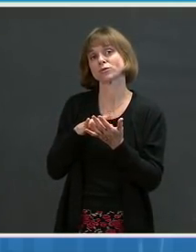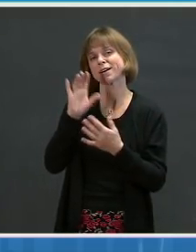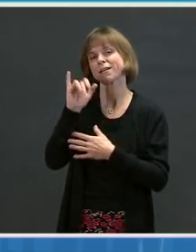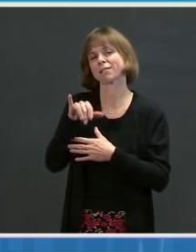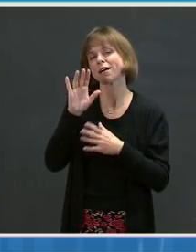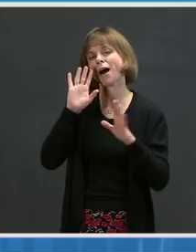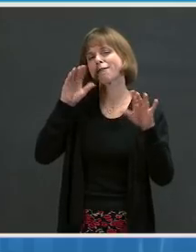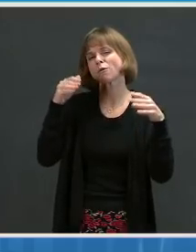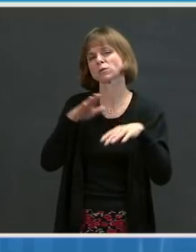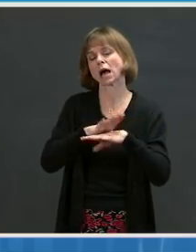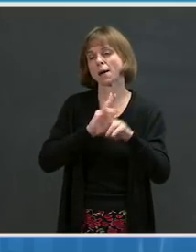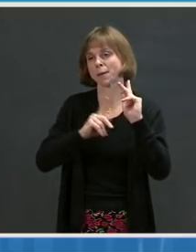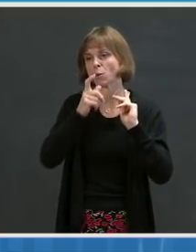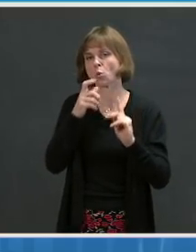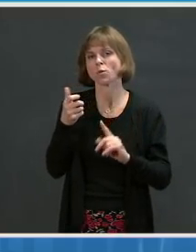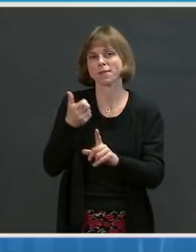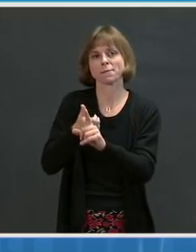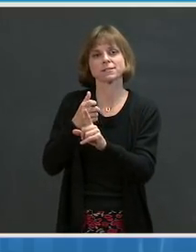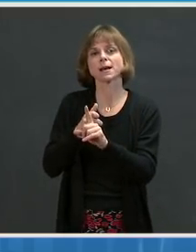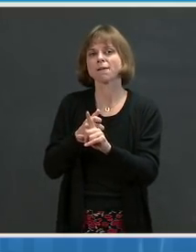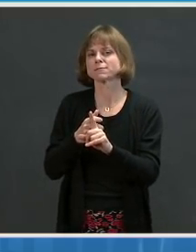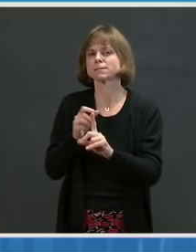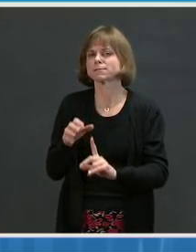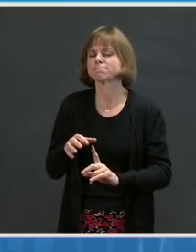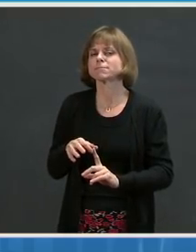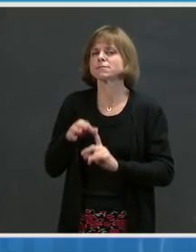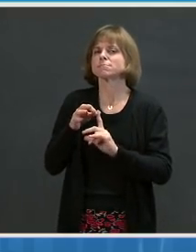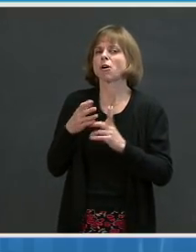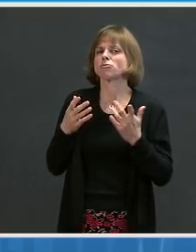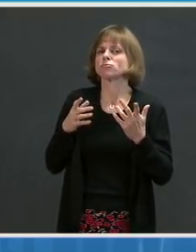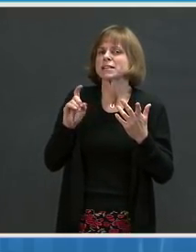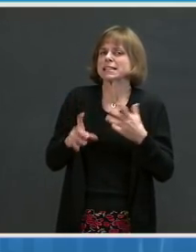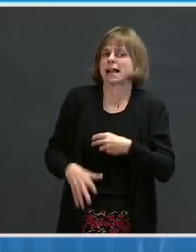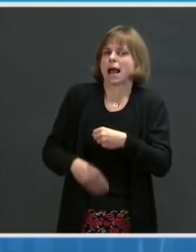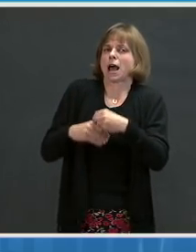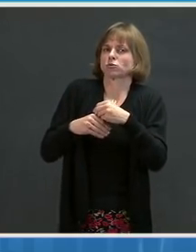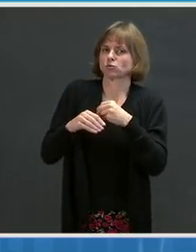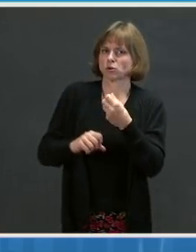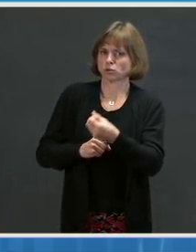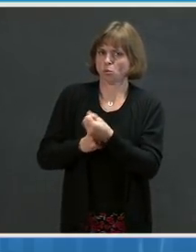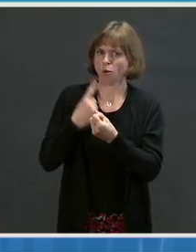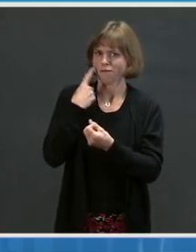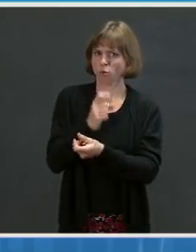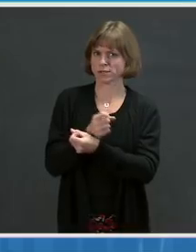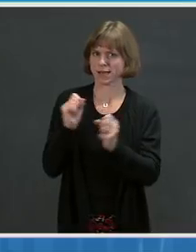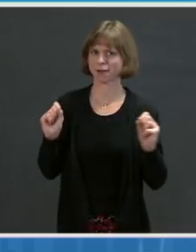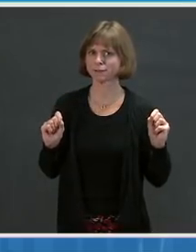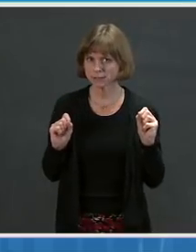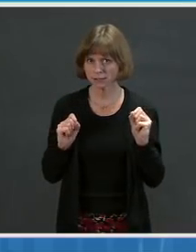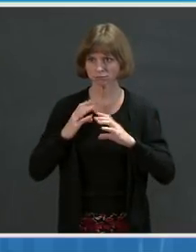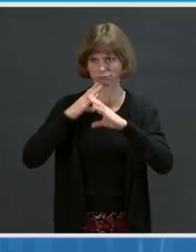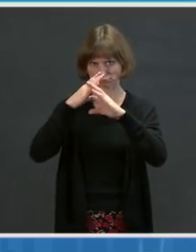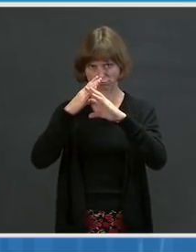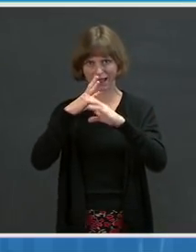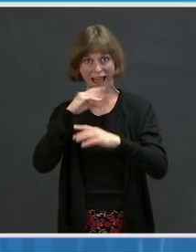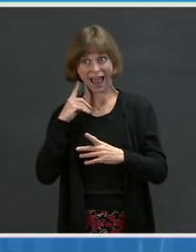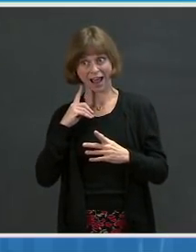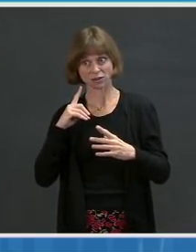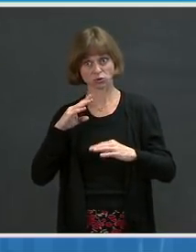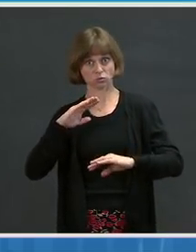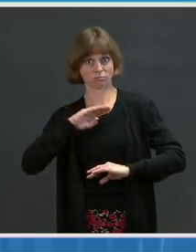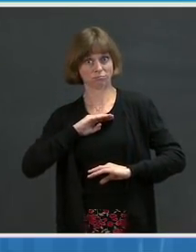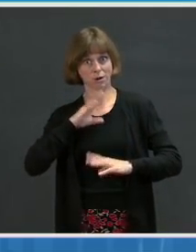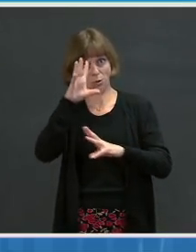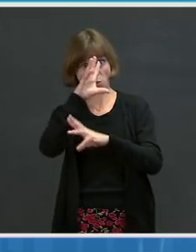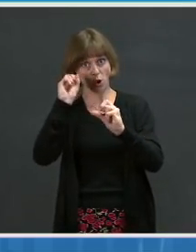who may be particularly in need of the extra support to stay safe and to meet the President's mask challenge of masking